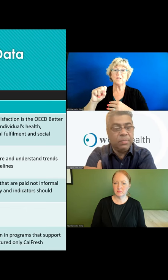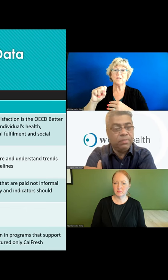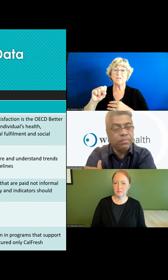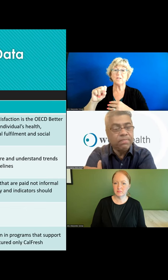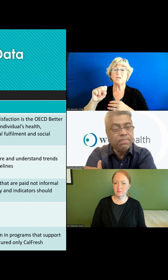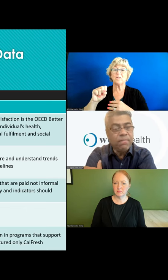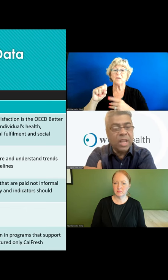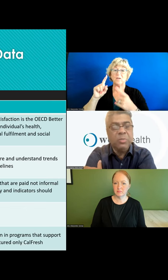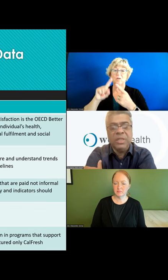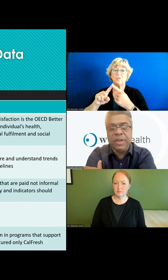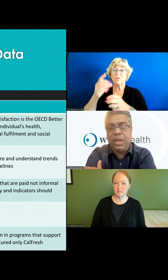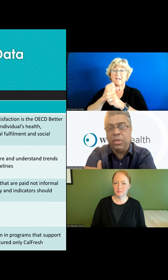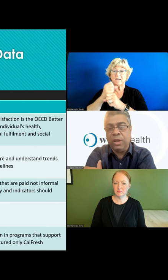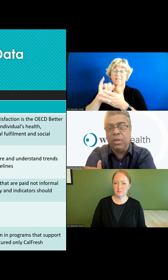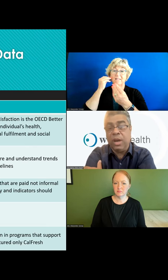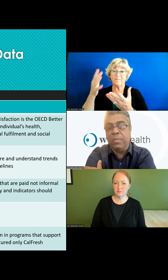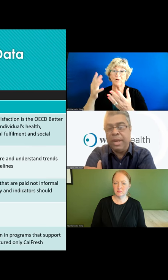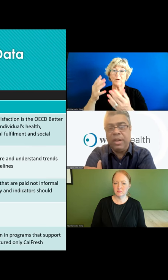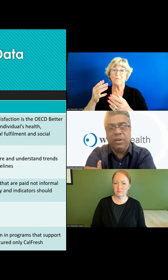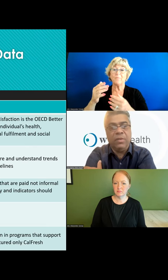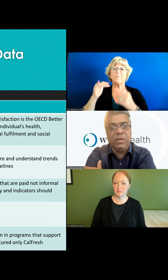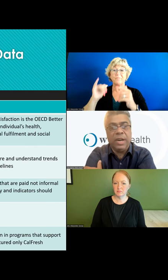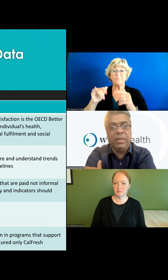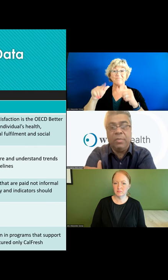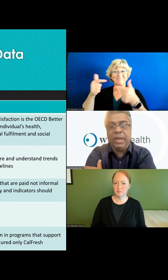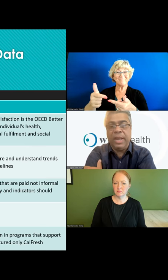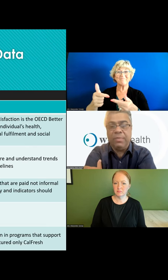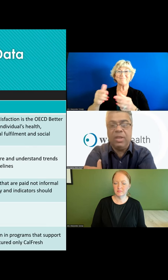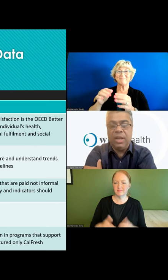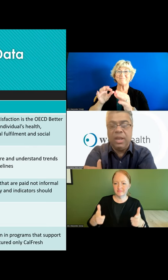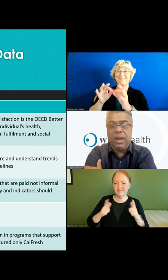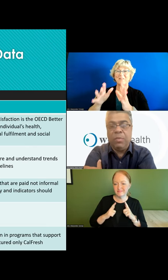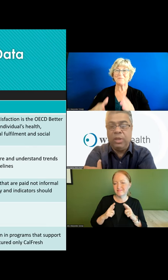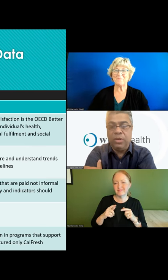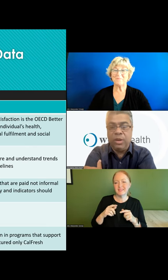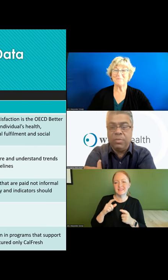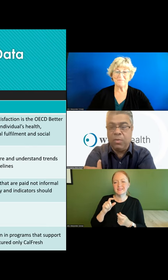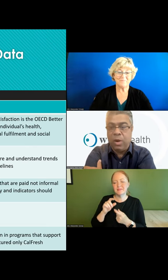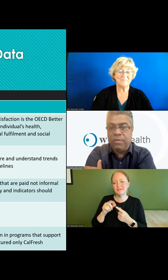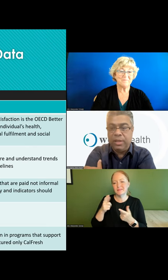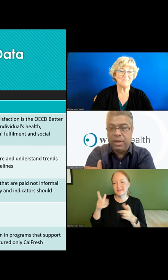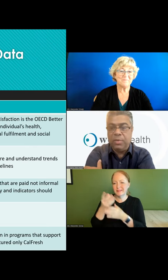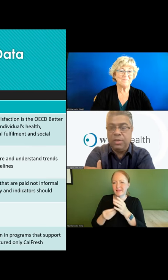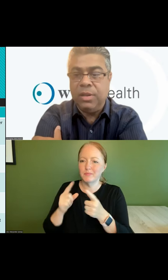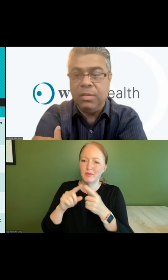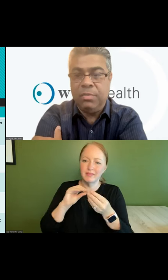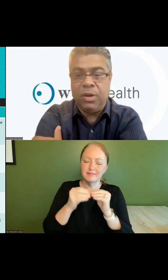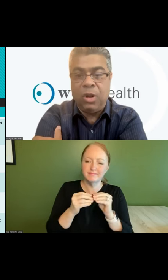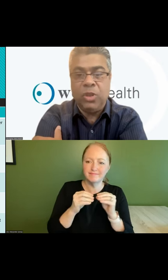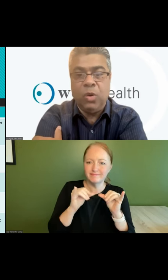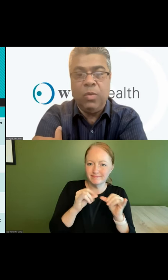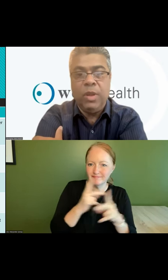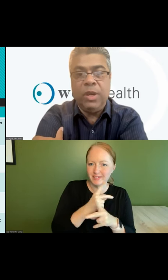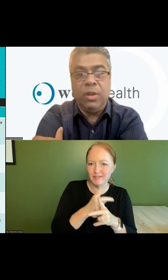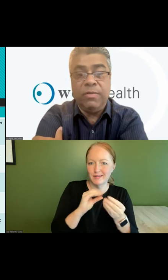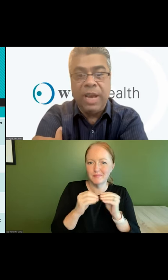gaps uh specifically on the on the unpaid caregiver side there are big gaps uh both in terms of quantifying their numbers but